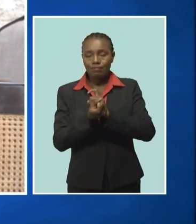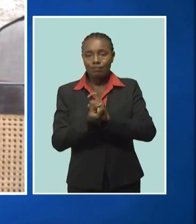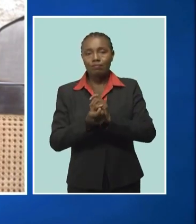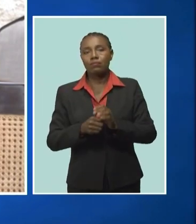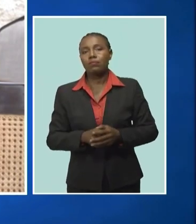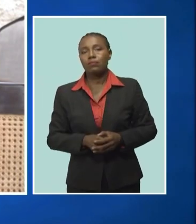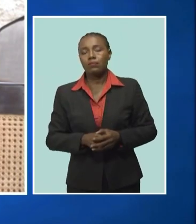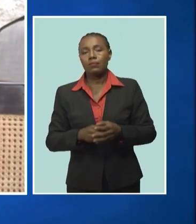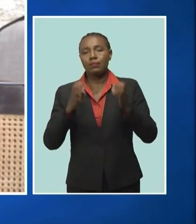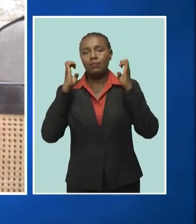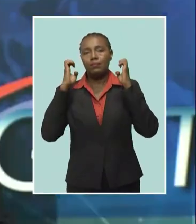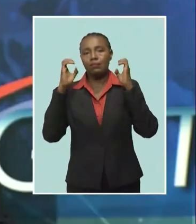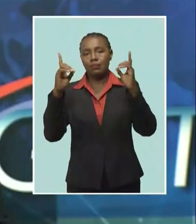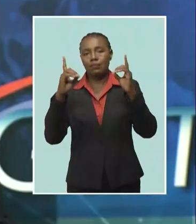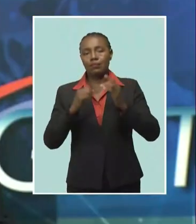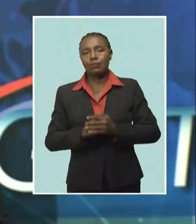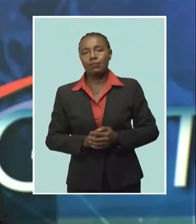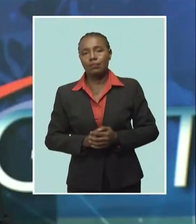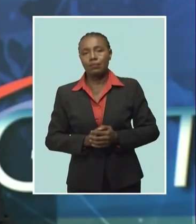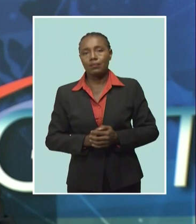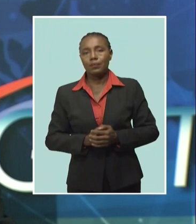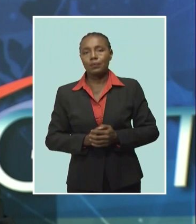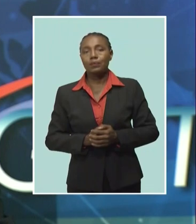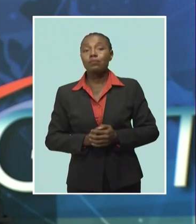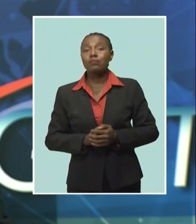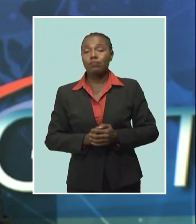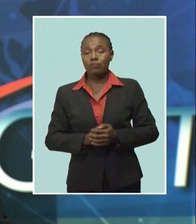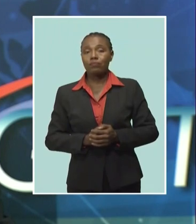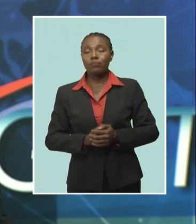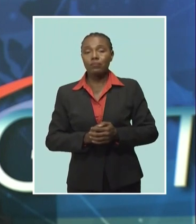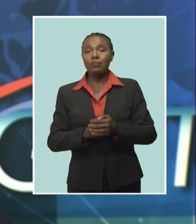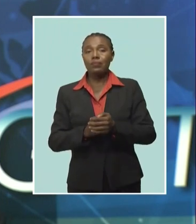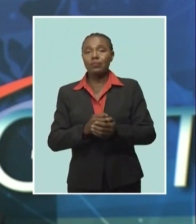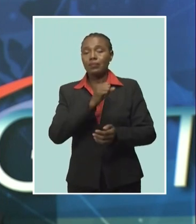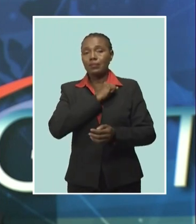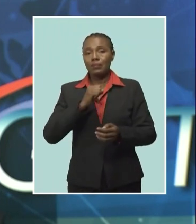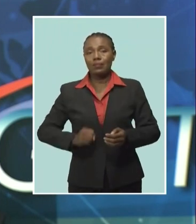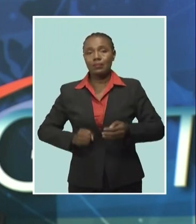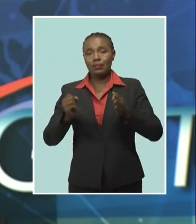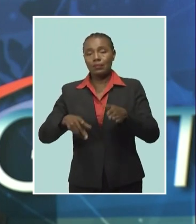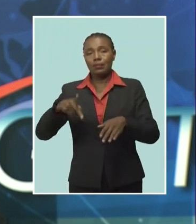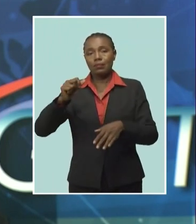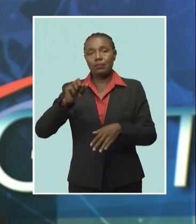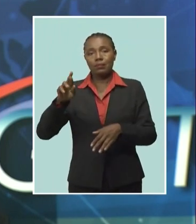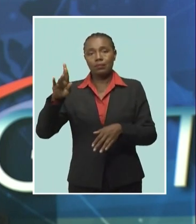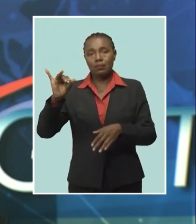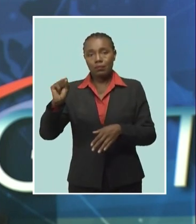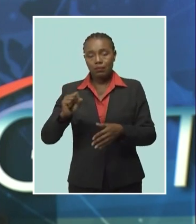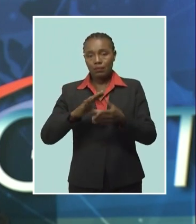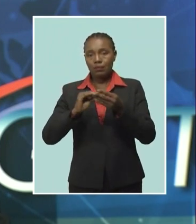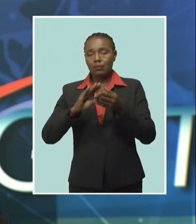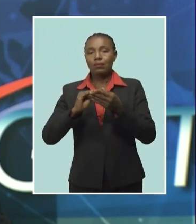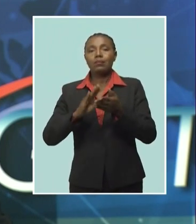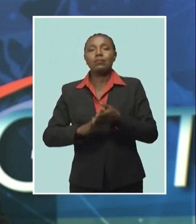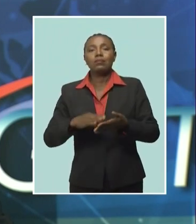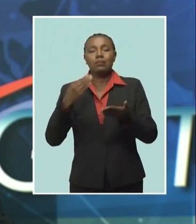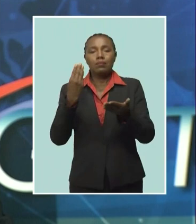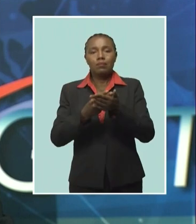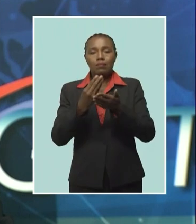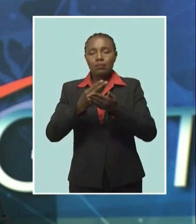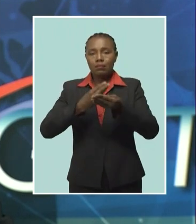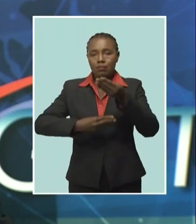in education. Senator Patricia Paris wants to know if the budget to the Prime Minister's office is cut,